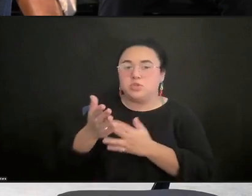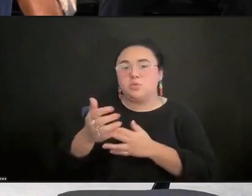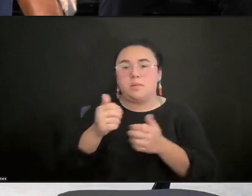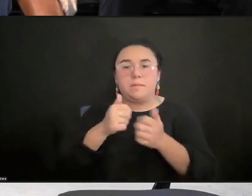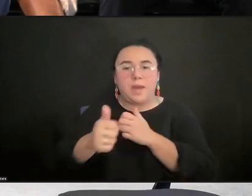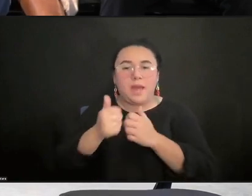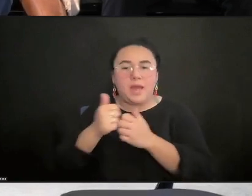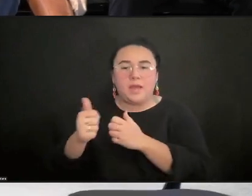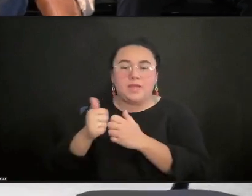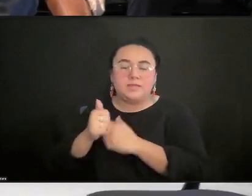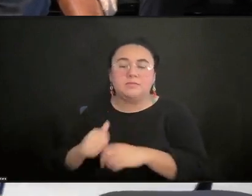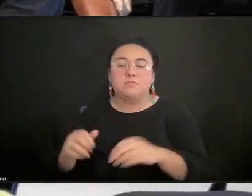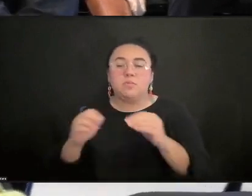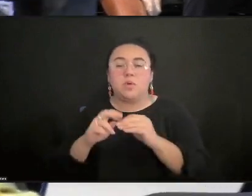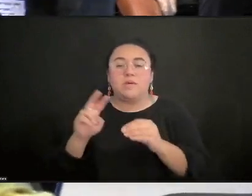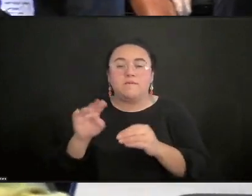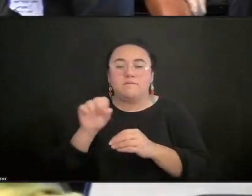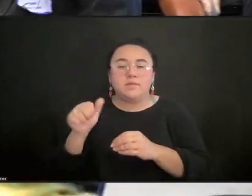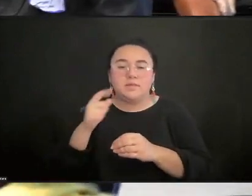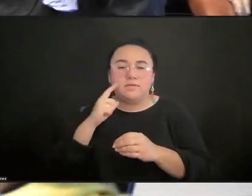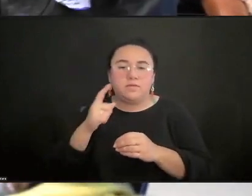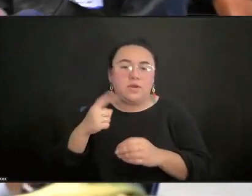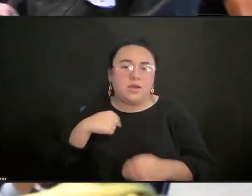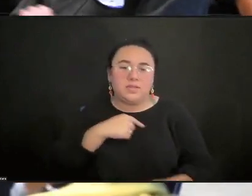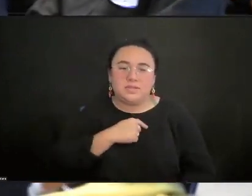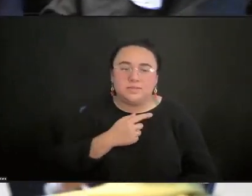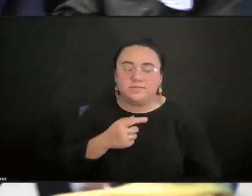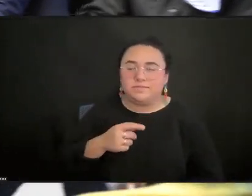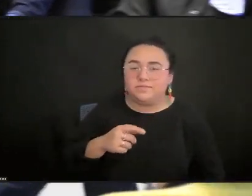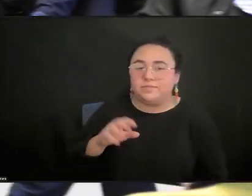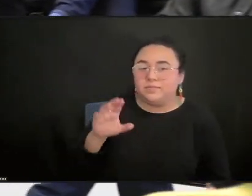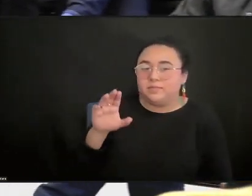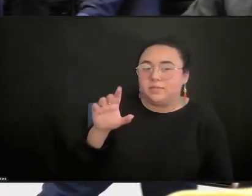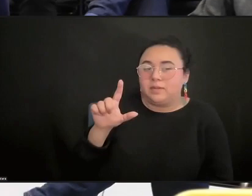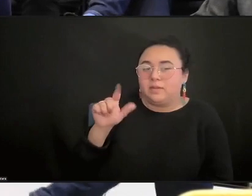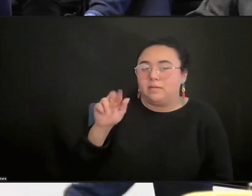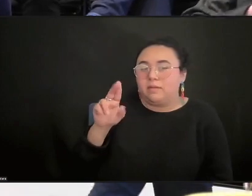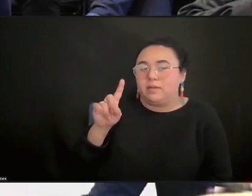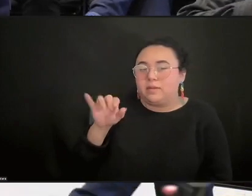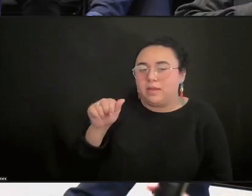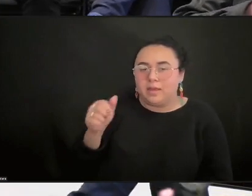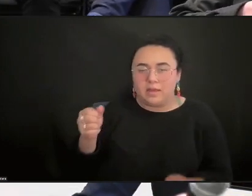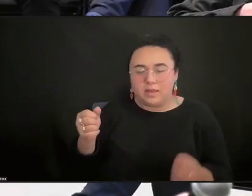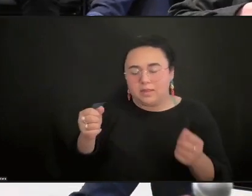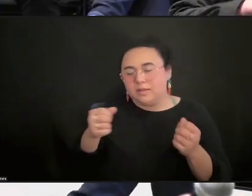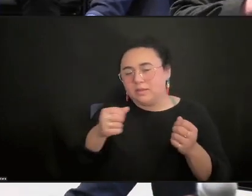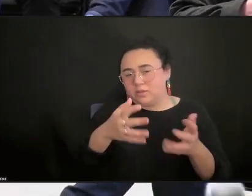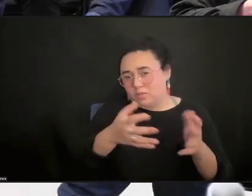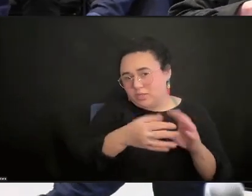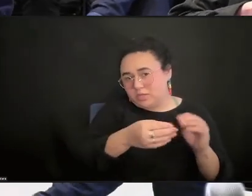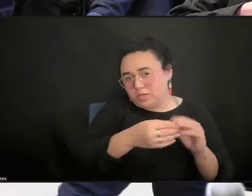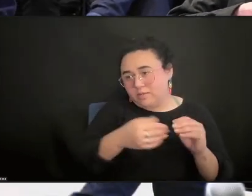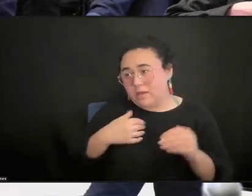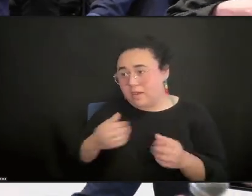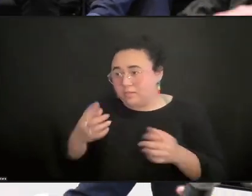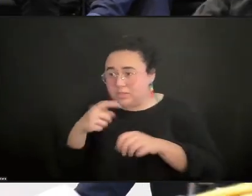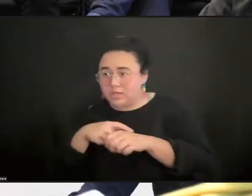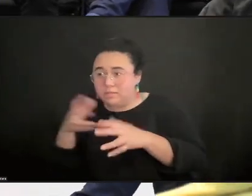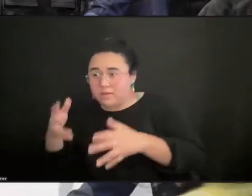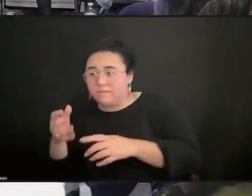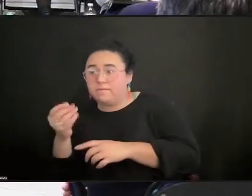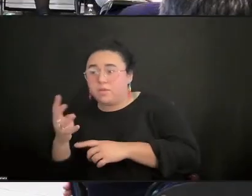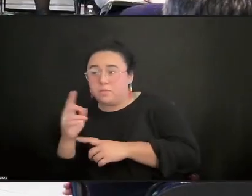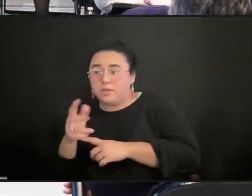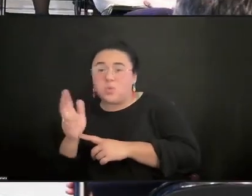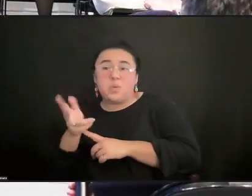Claudia, Linda, you have, you want to take us home? How much time do we have left? Well. A few more minutes? Okay, we're okay. Three minutes? minutes,